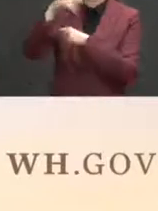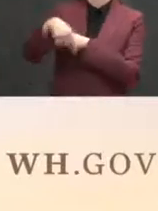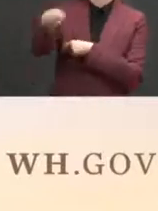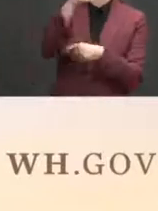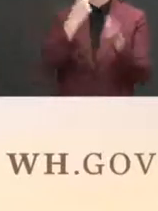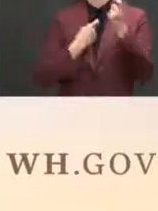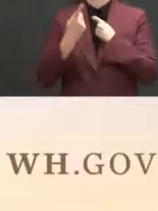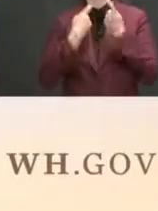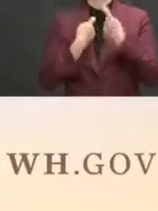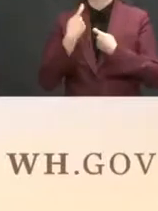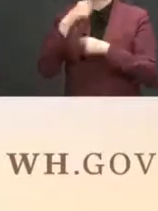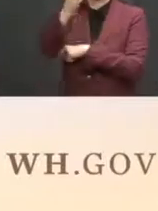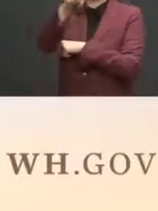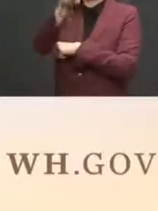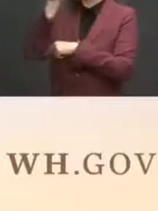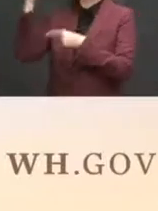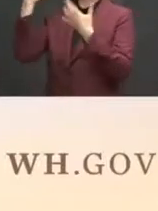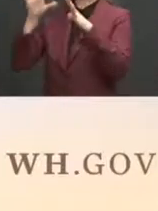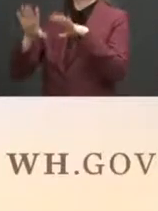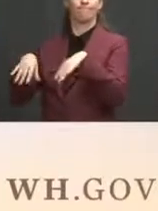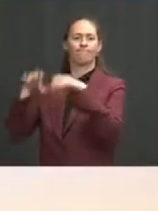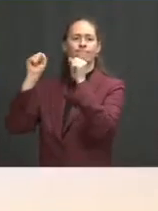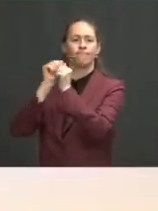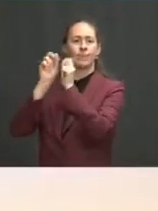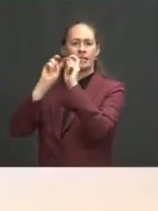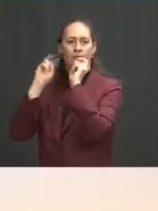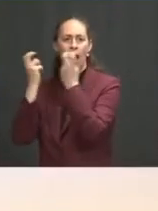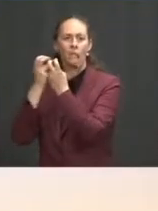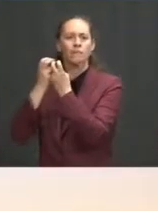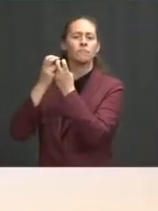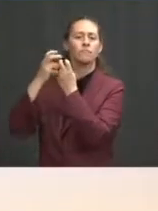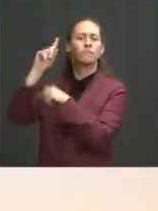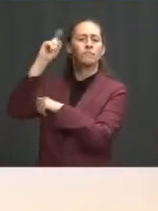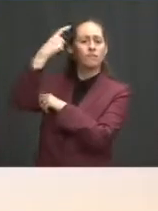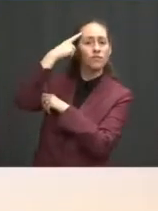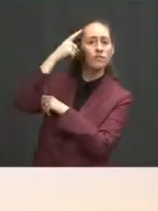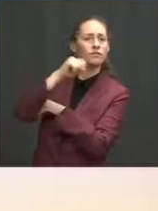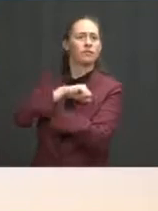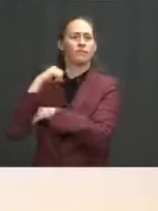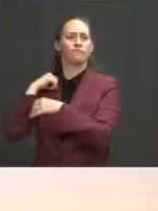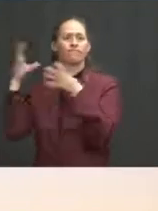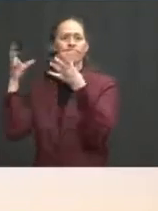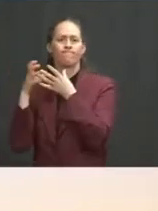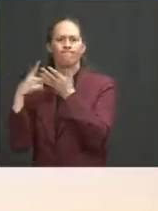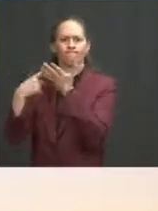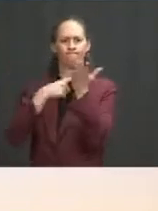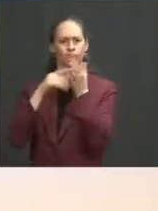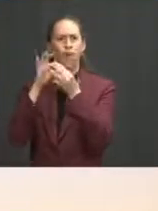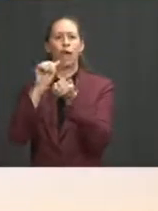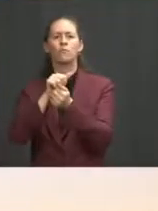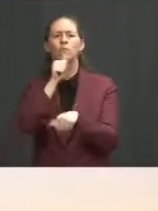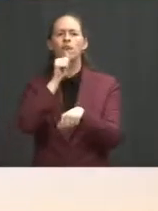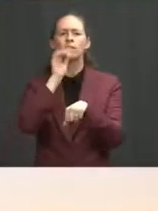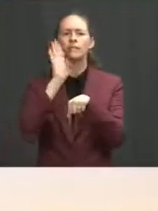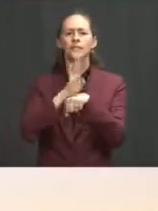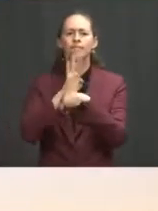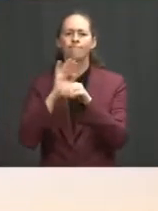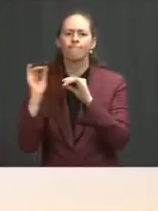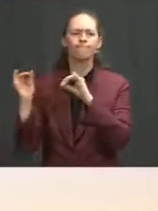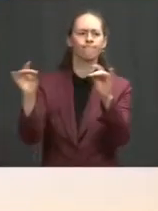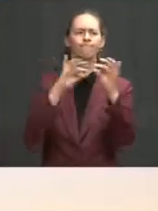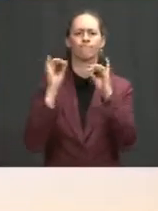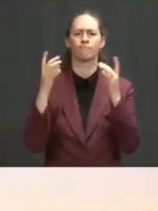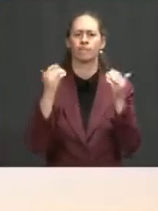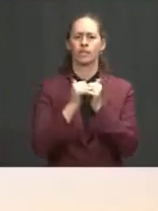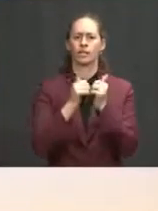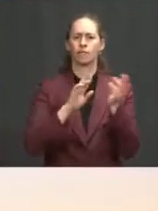Government officials, governors from Western states and private sector partners this morning to discuss how we can all work together to strengthen prevention, preparedness, and response